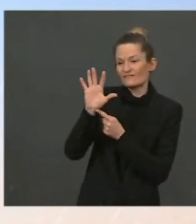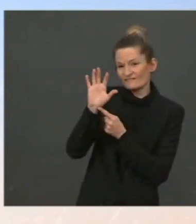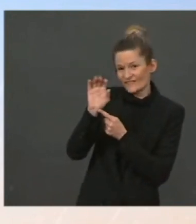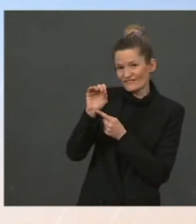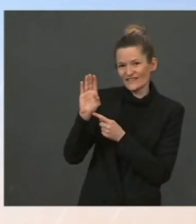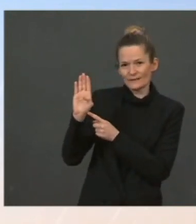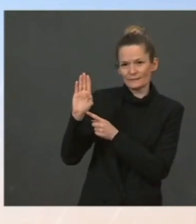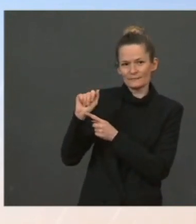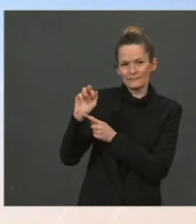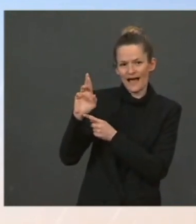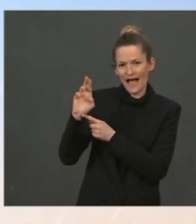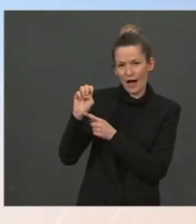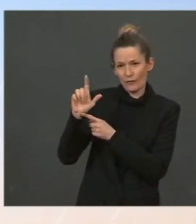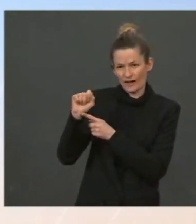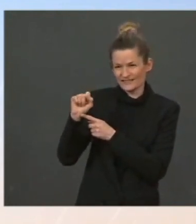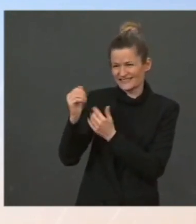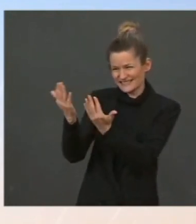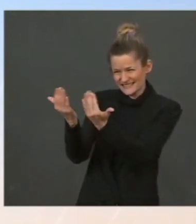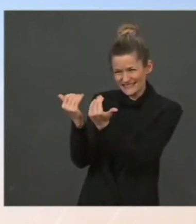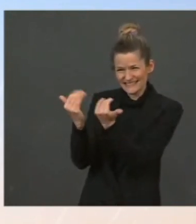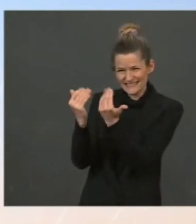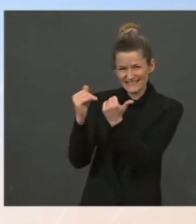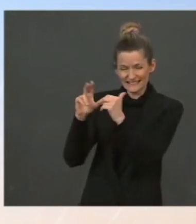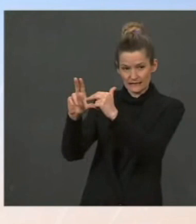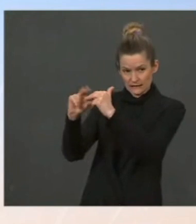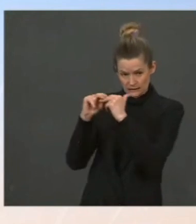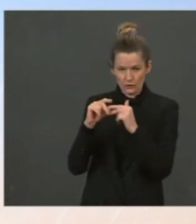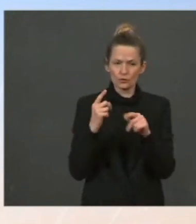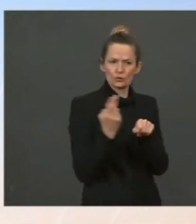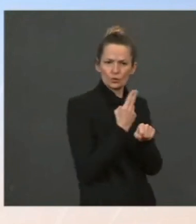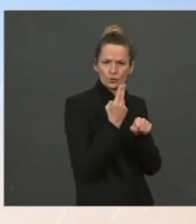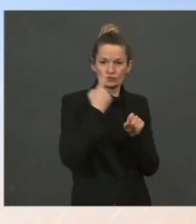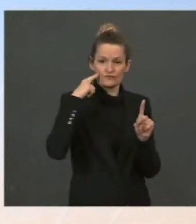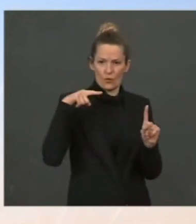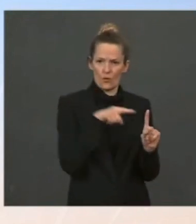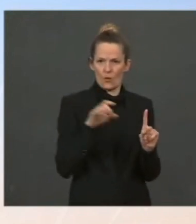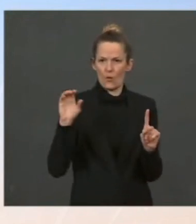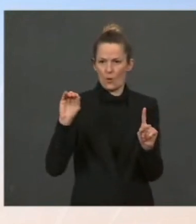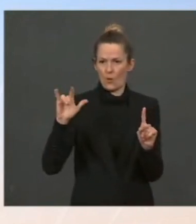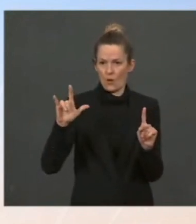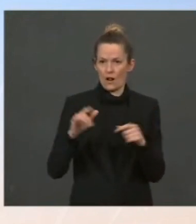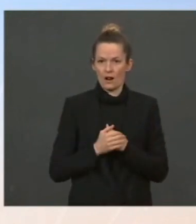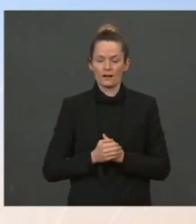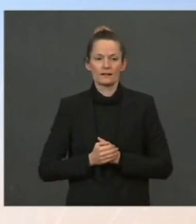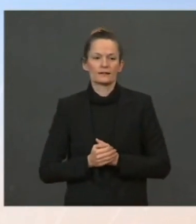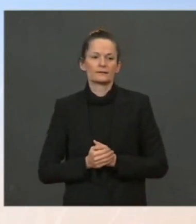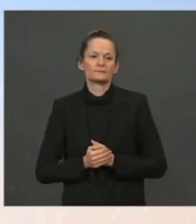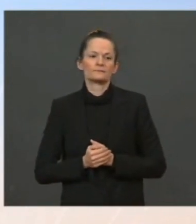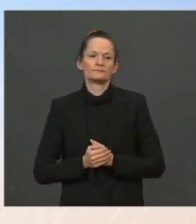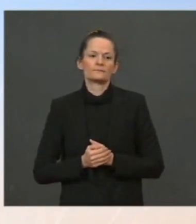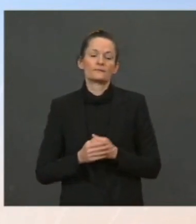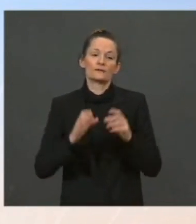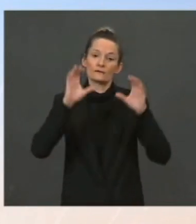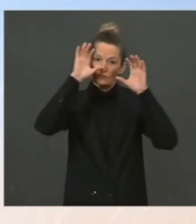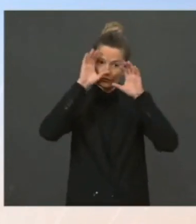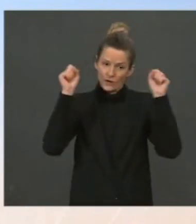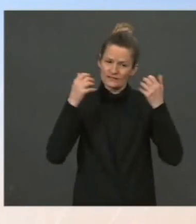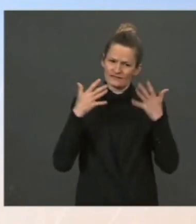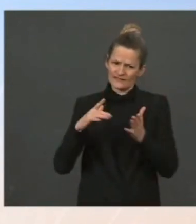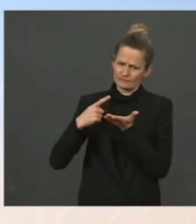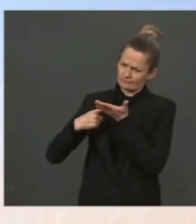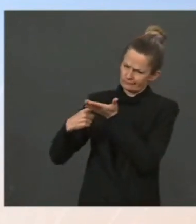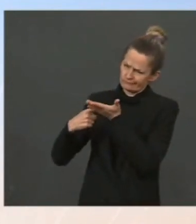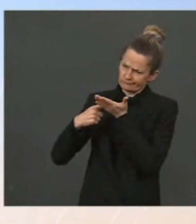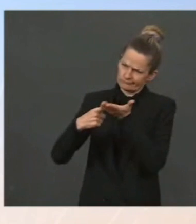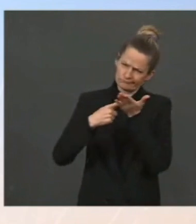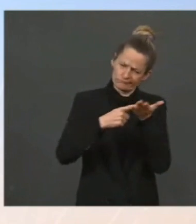We've been having these conversations with other major economies, as you've heard. And since that has